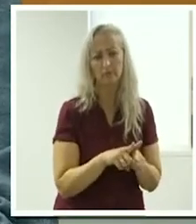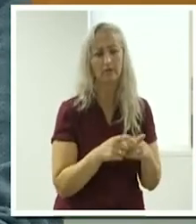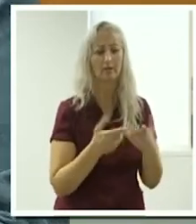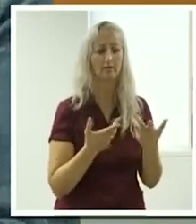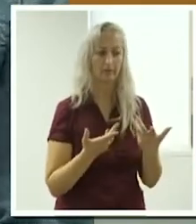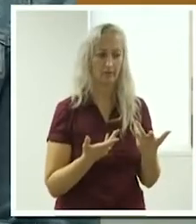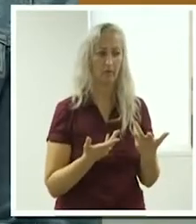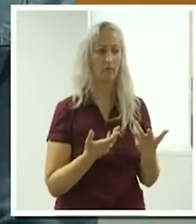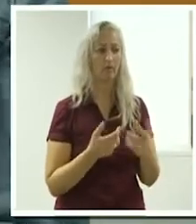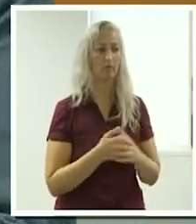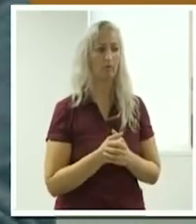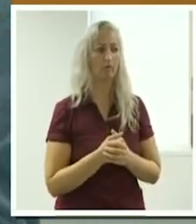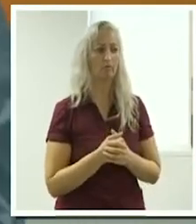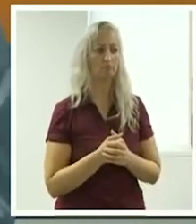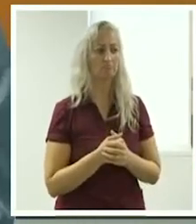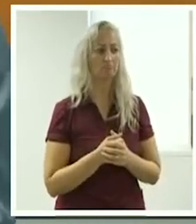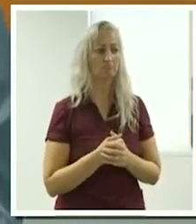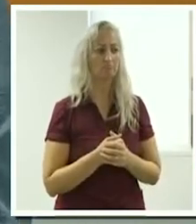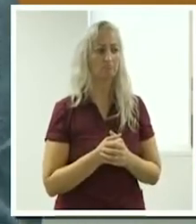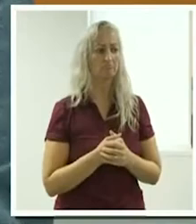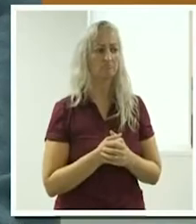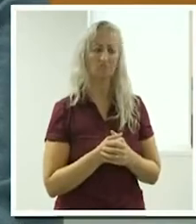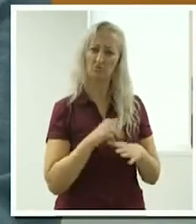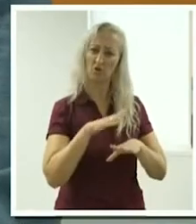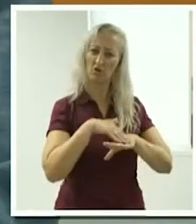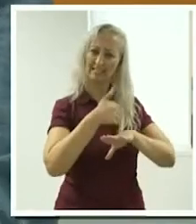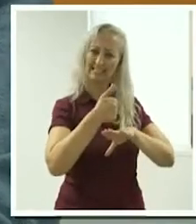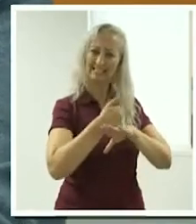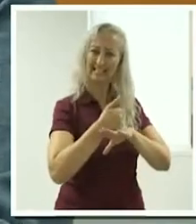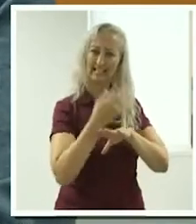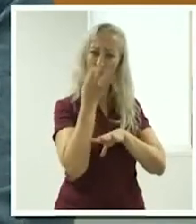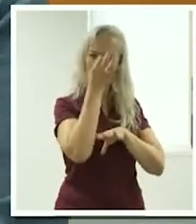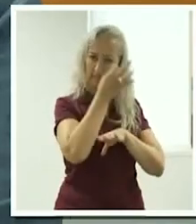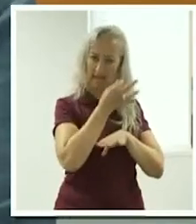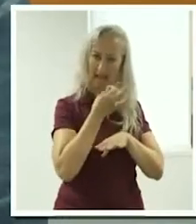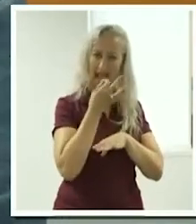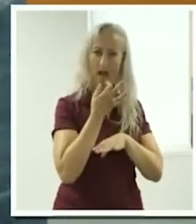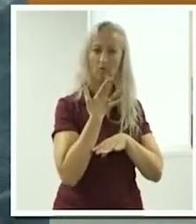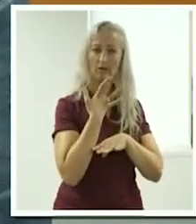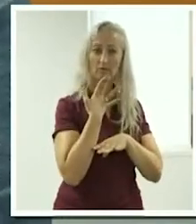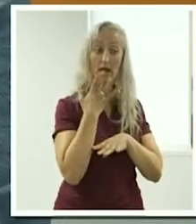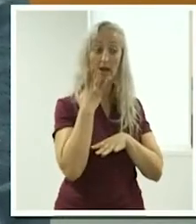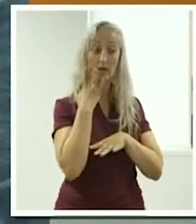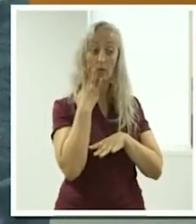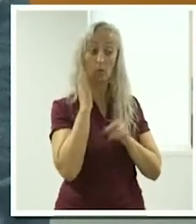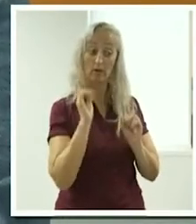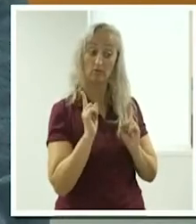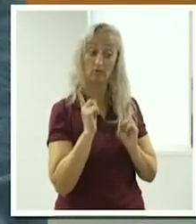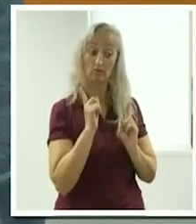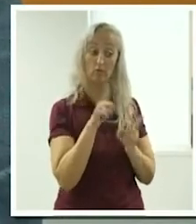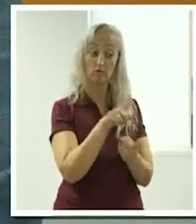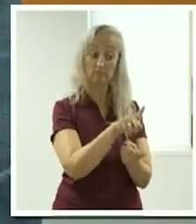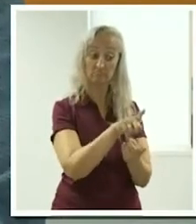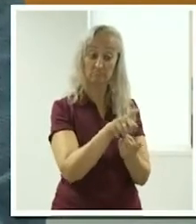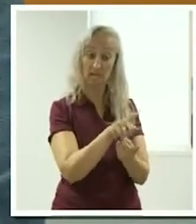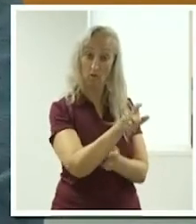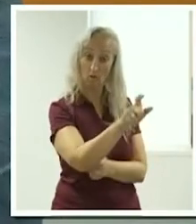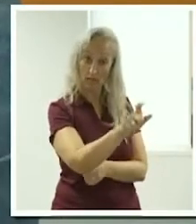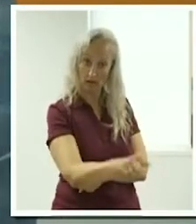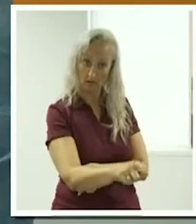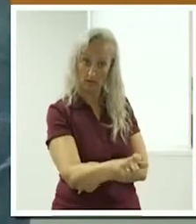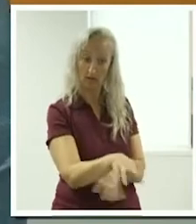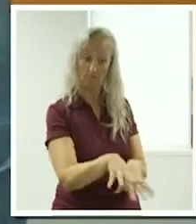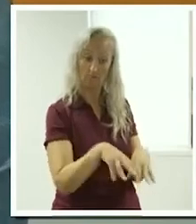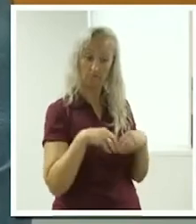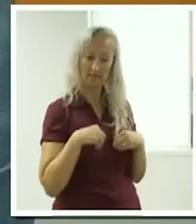setting that hourly rate in motion when you first take on that client and contract, those are things that